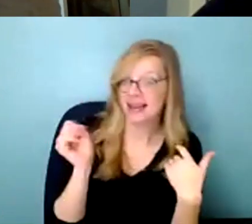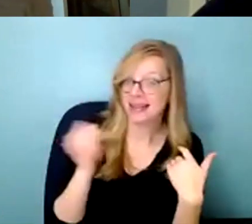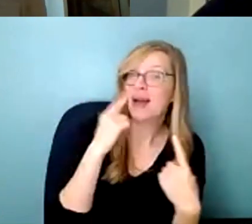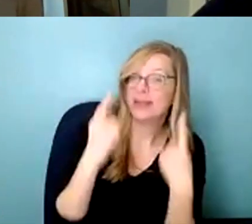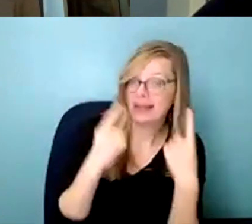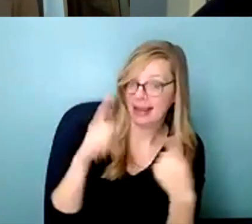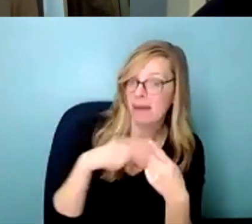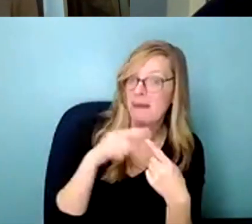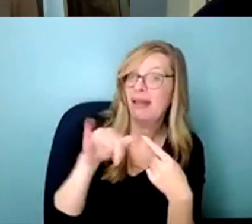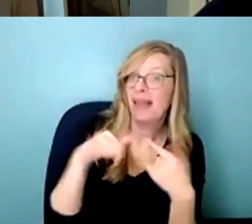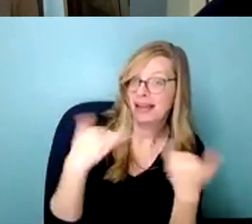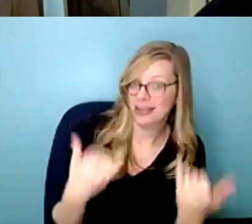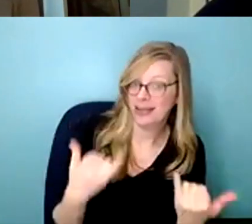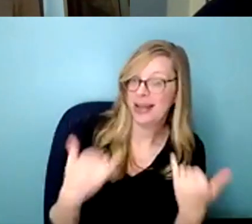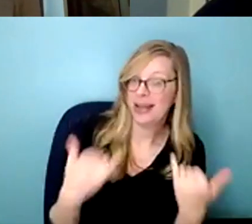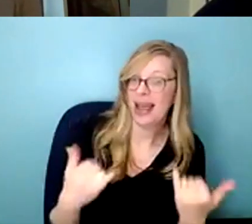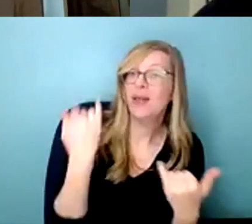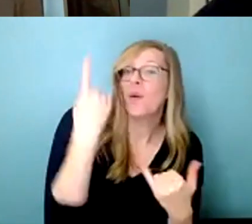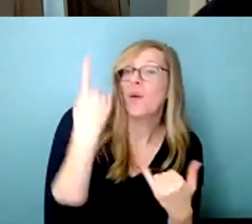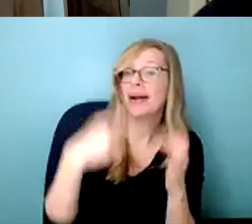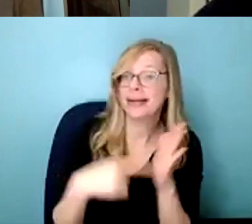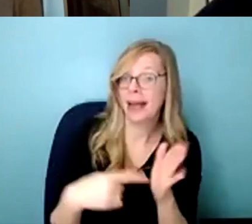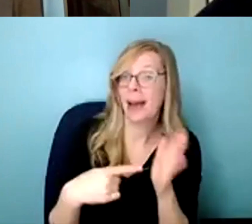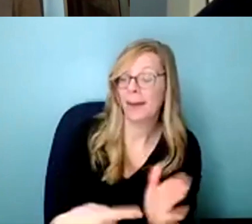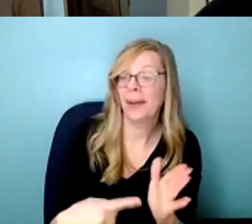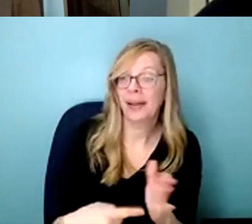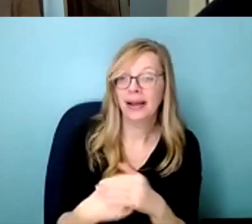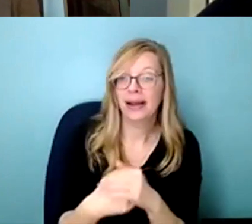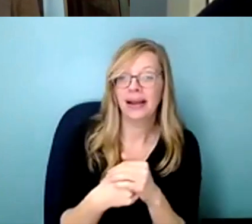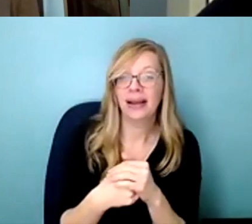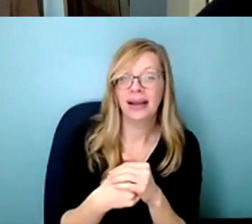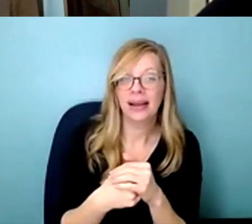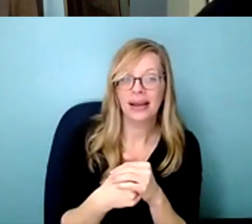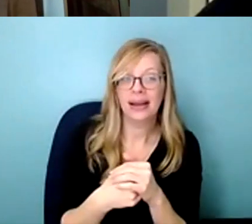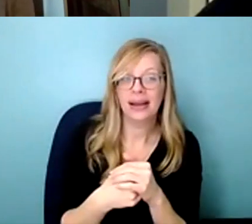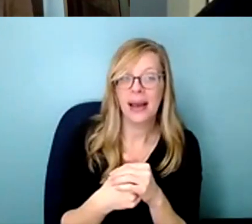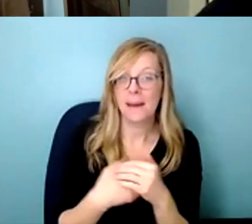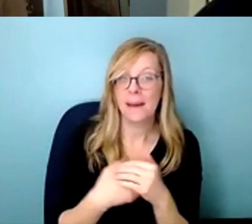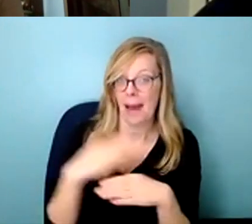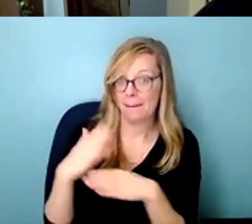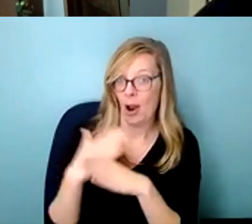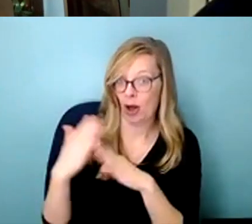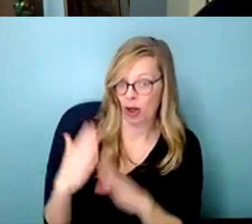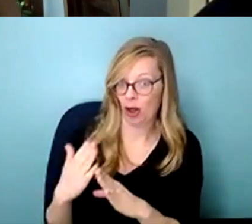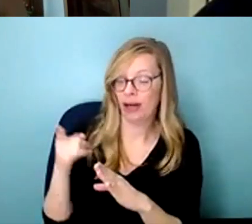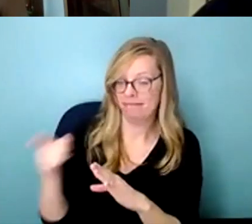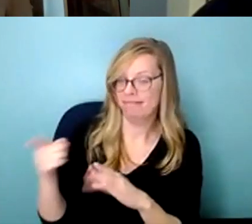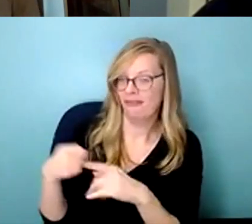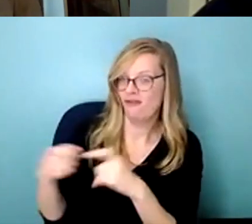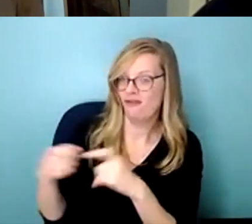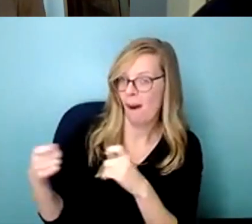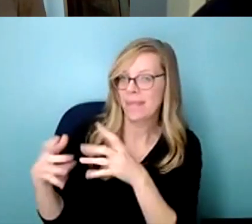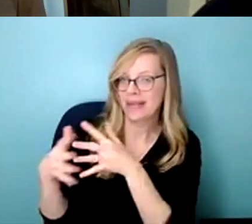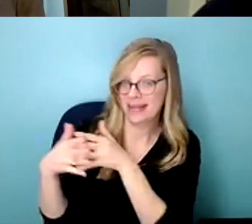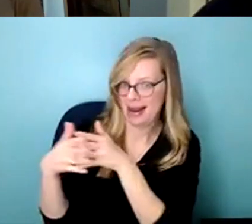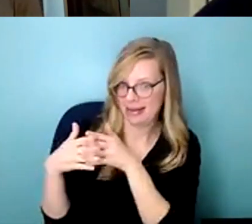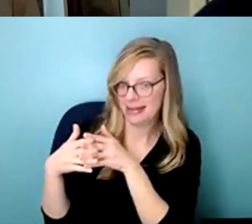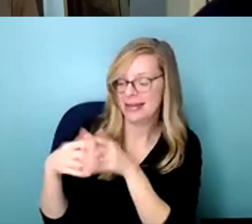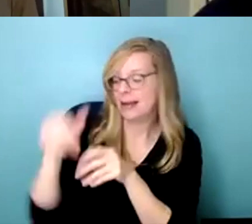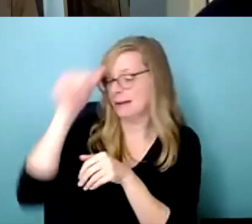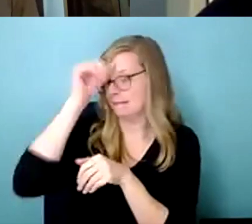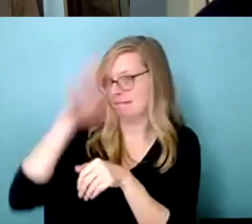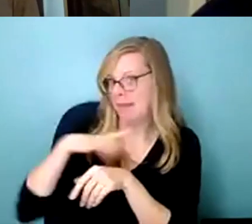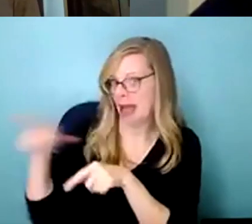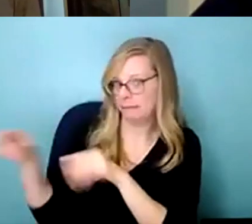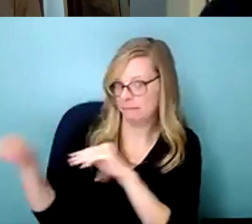um though the example i came up with was when so my my partner is from the states and when he moved to canada